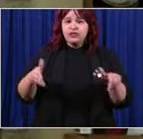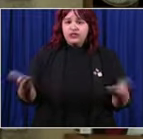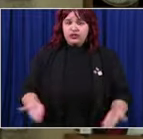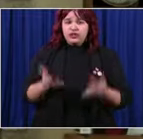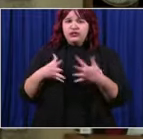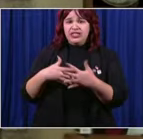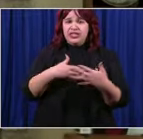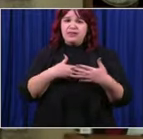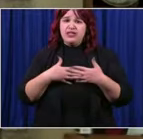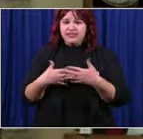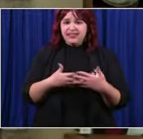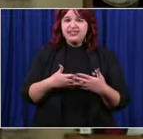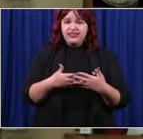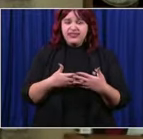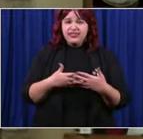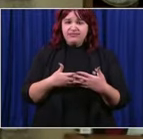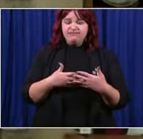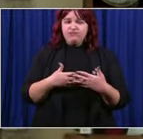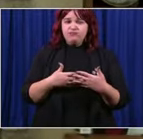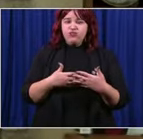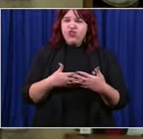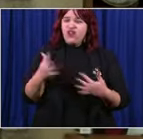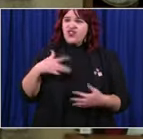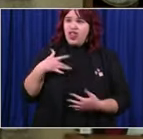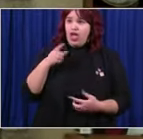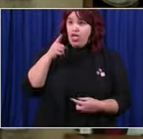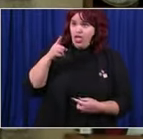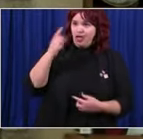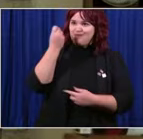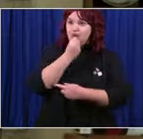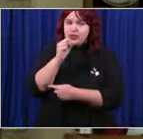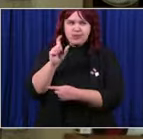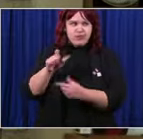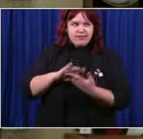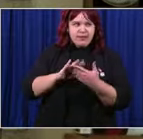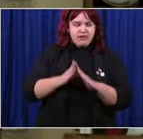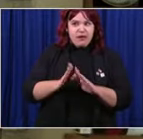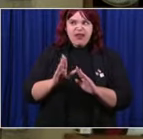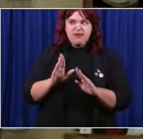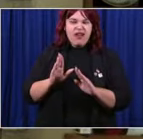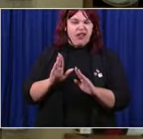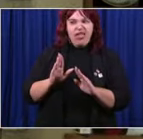peaceful protests into opportunities for violence.